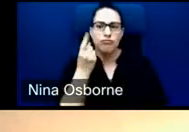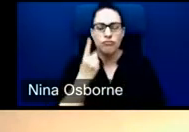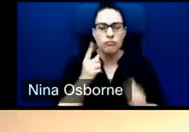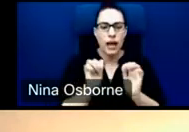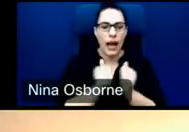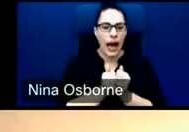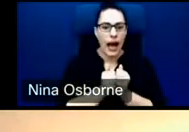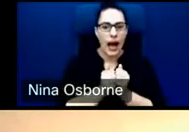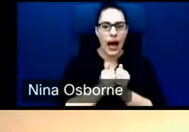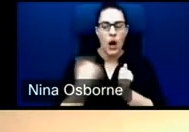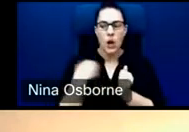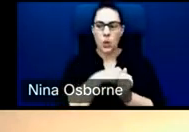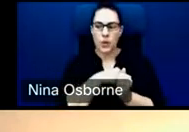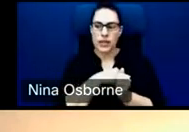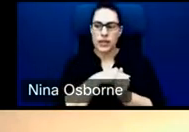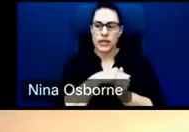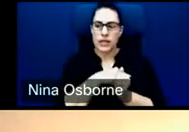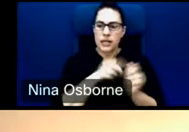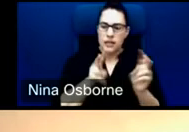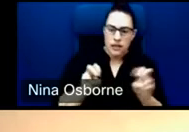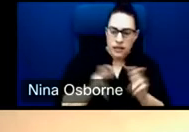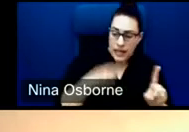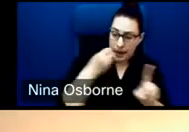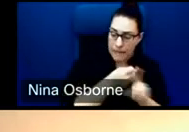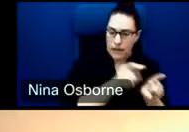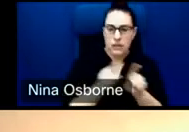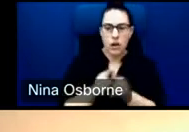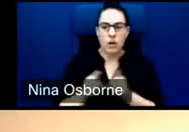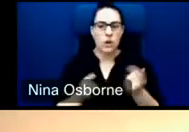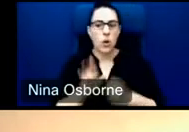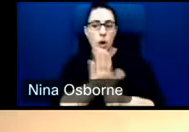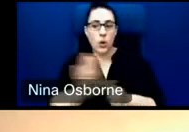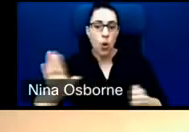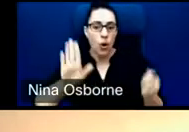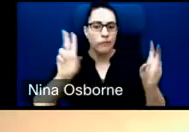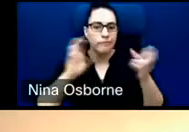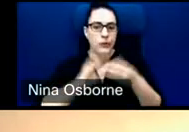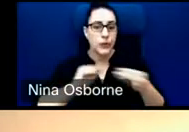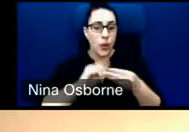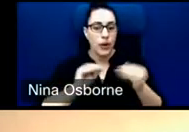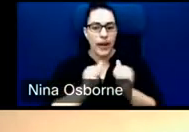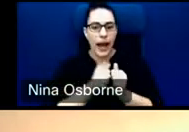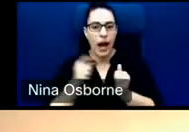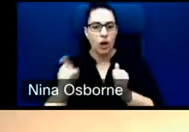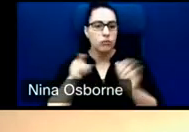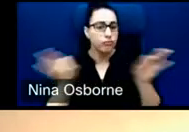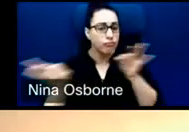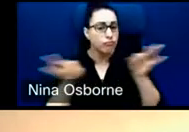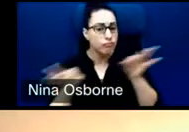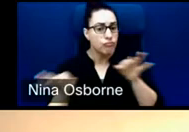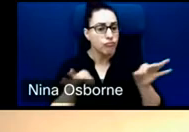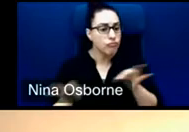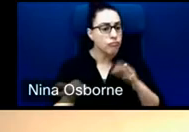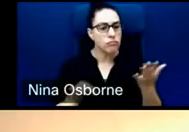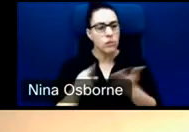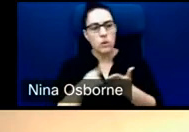to make sure that you're doing an effective, to make sure that you're doing an effective job of telling the impact